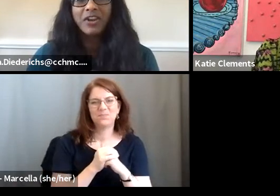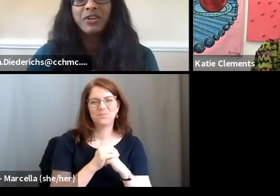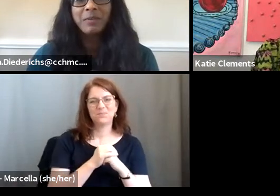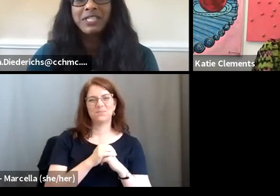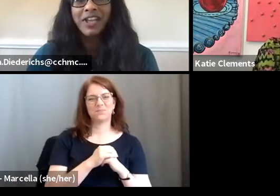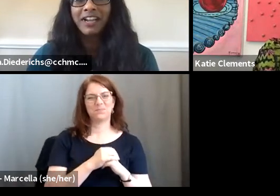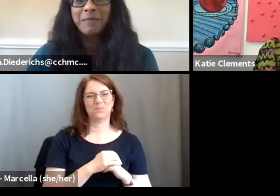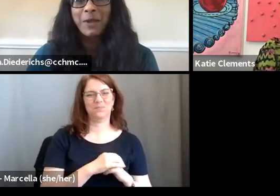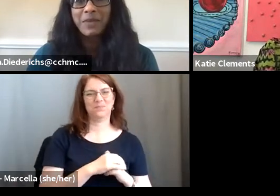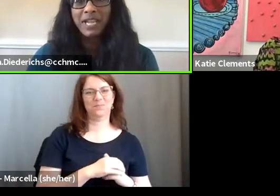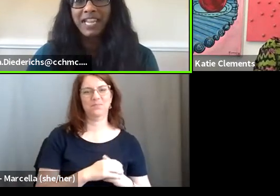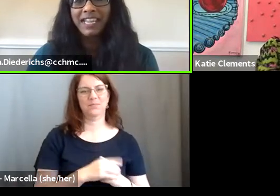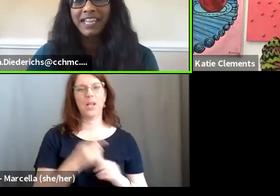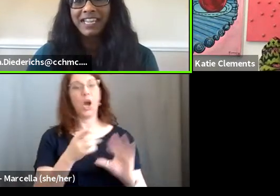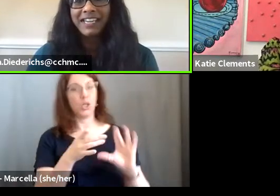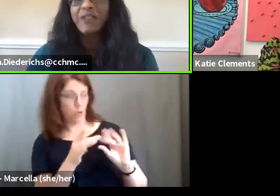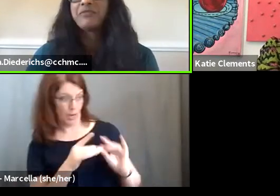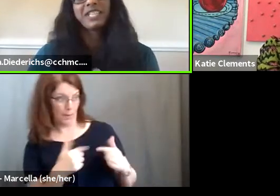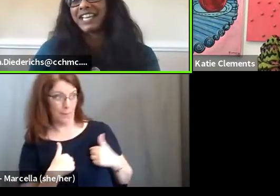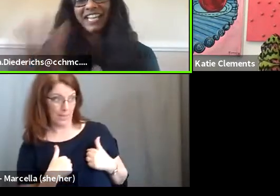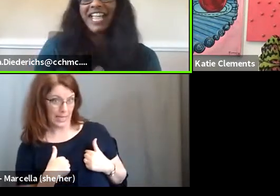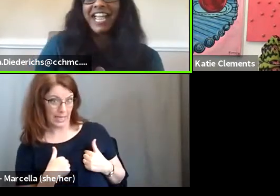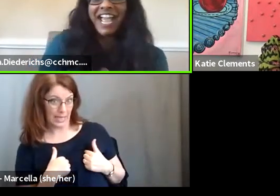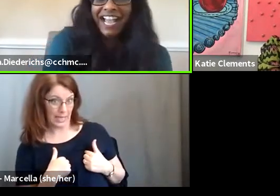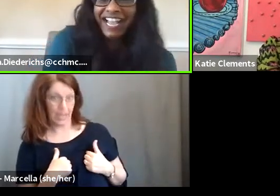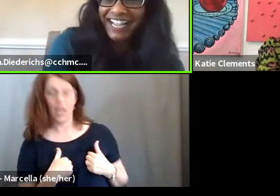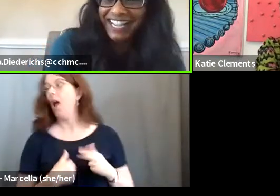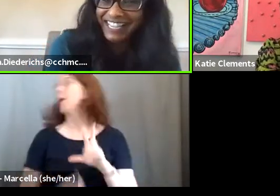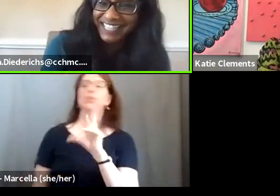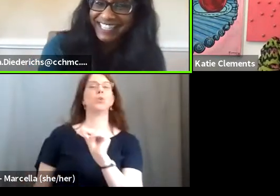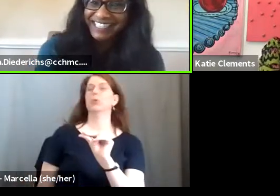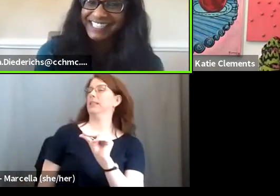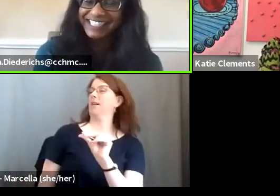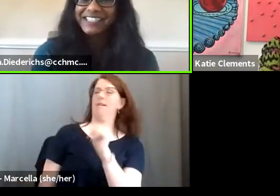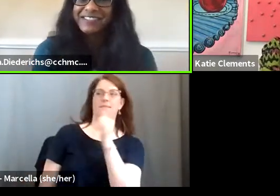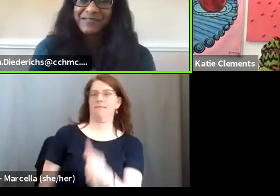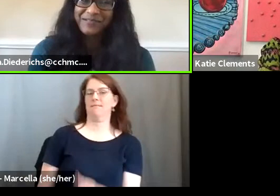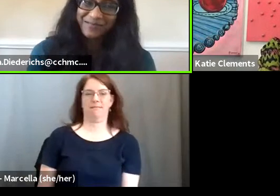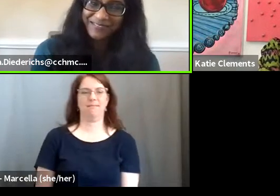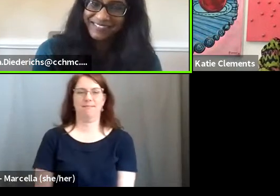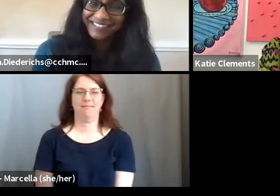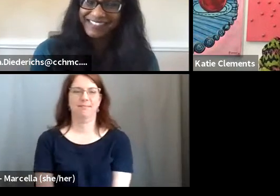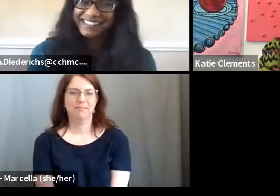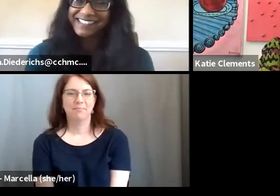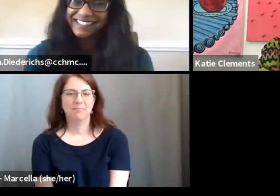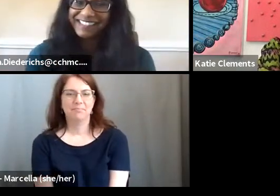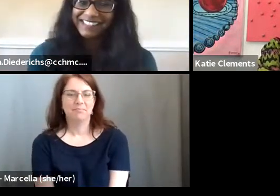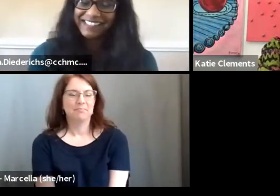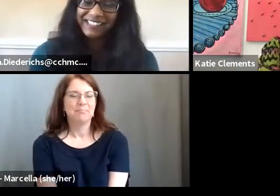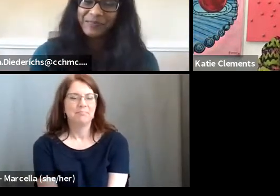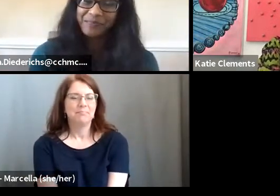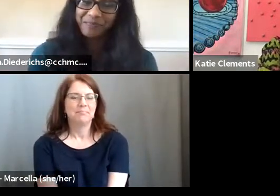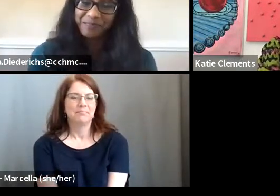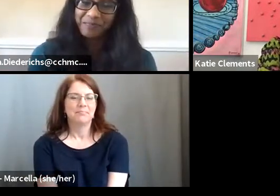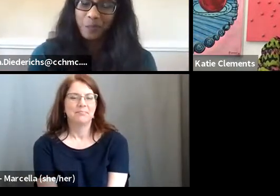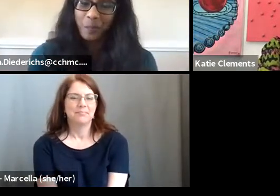Brandon, are you going to be talking about me? Absolutely not. Absolutely not. No, you know,